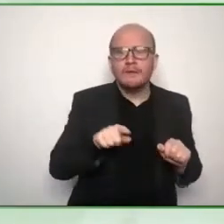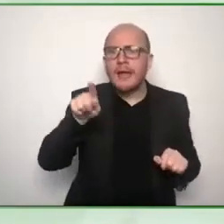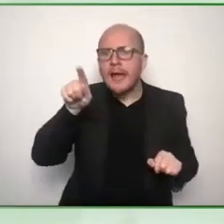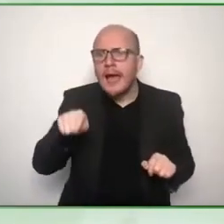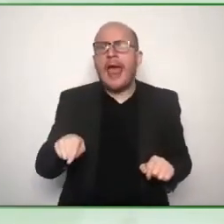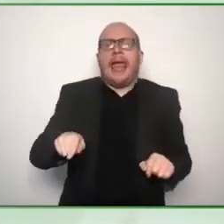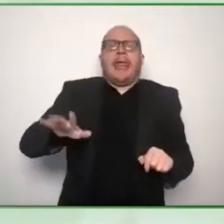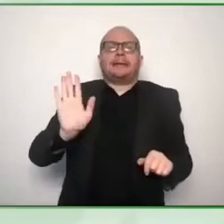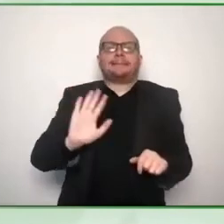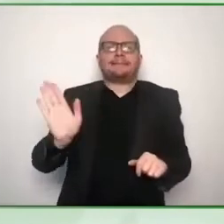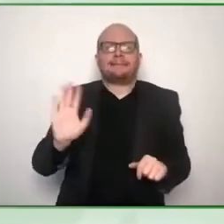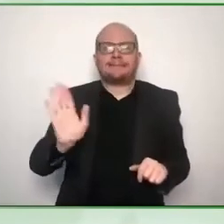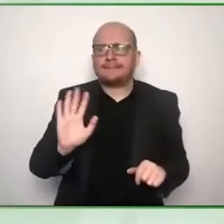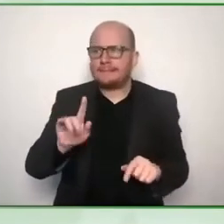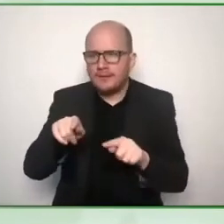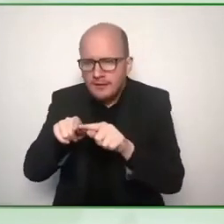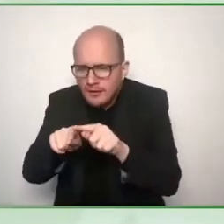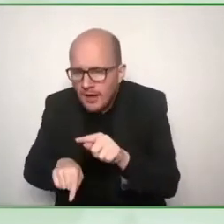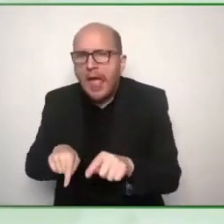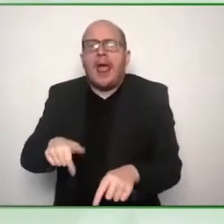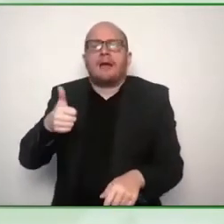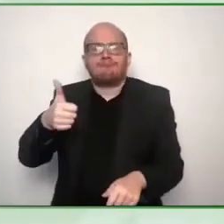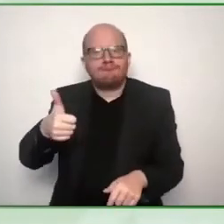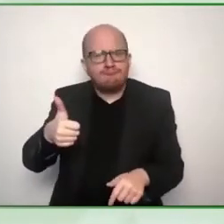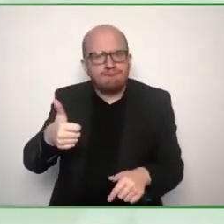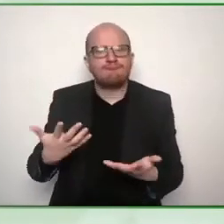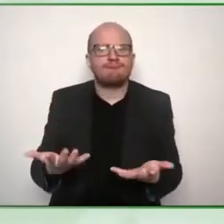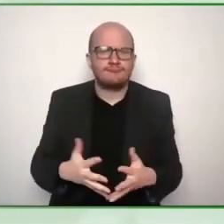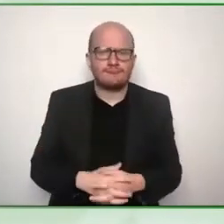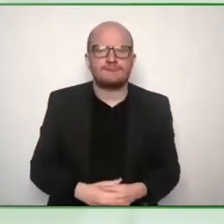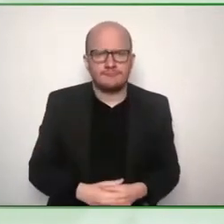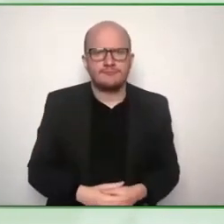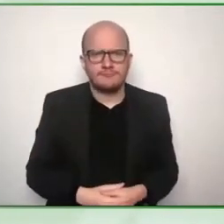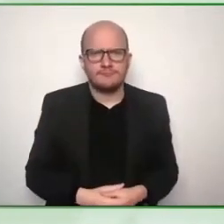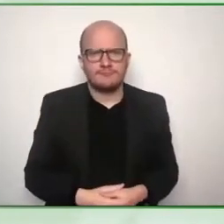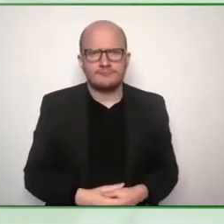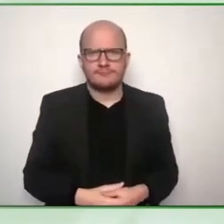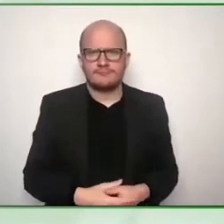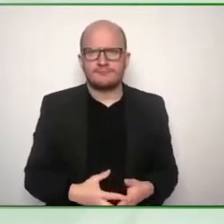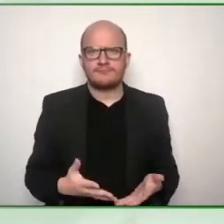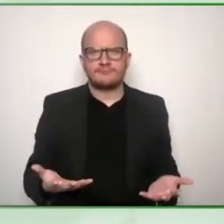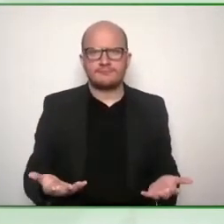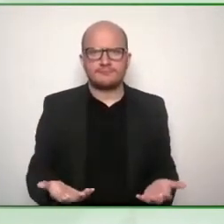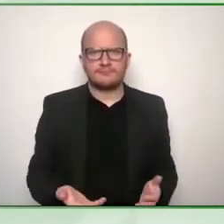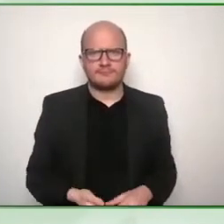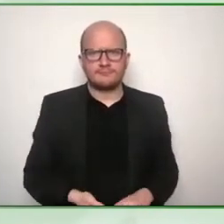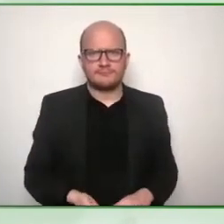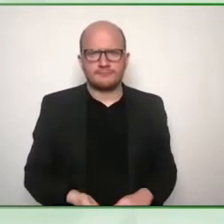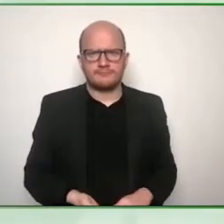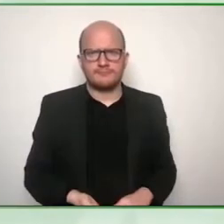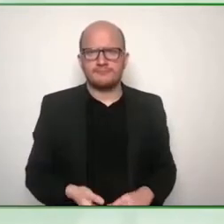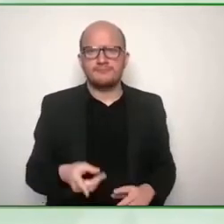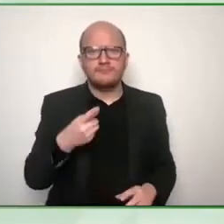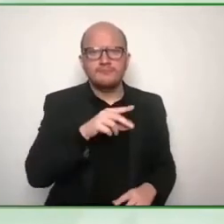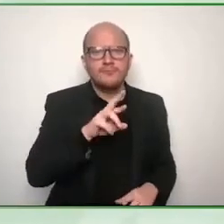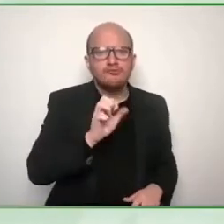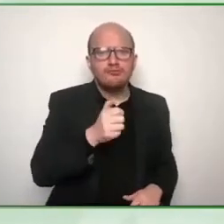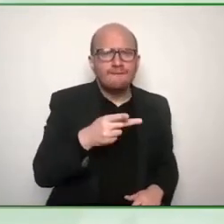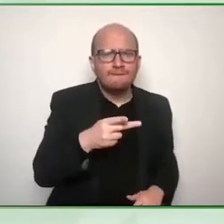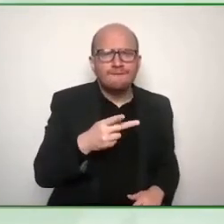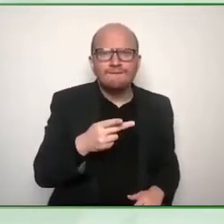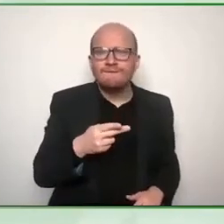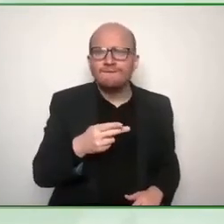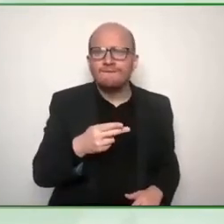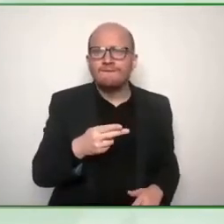find out more fantastic and also please raf go ahead no no no i was just yeah just basically